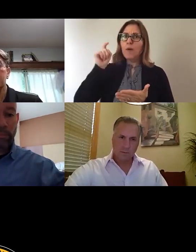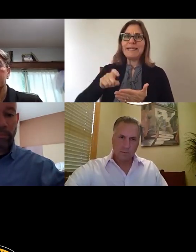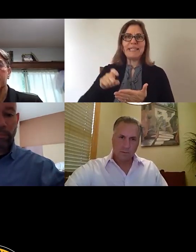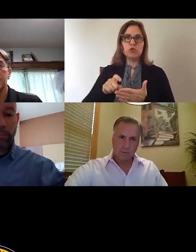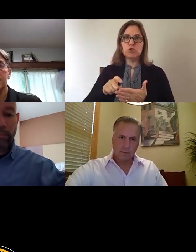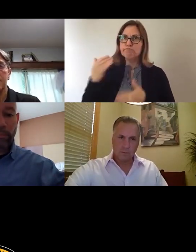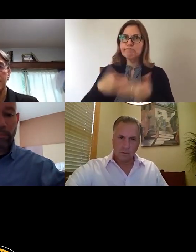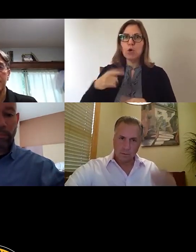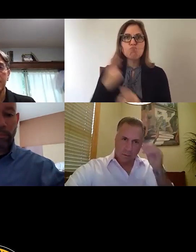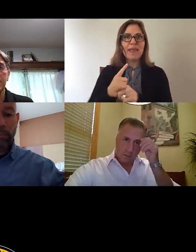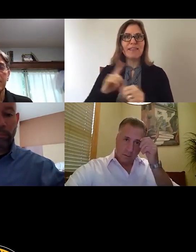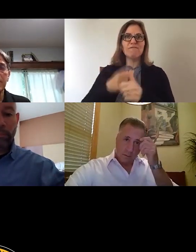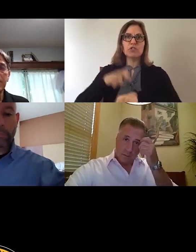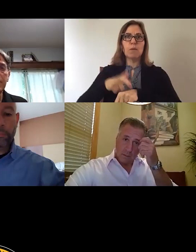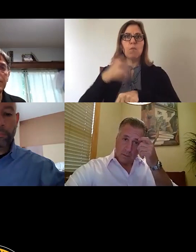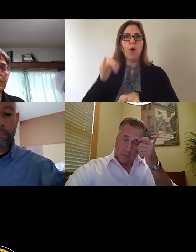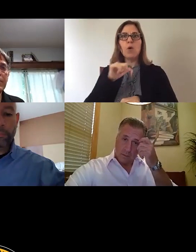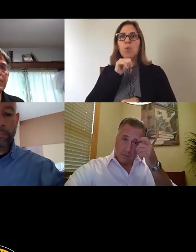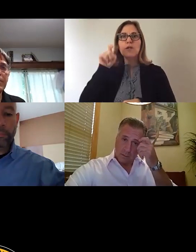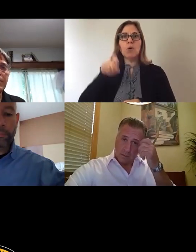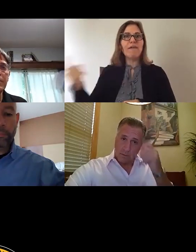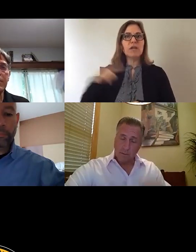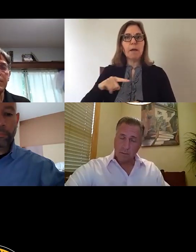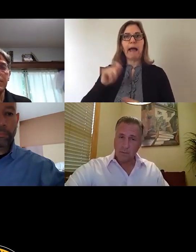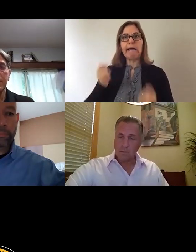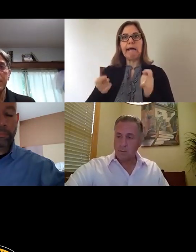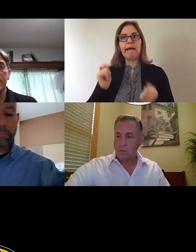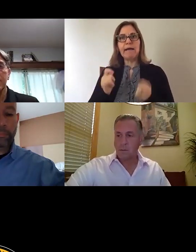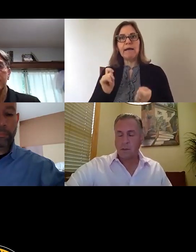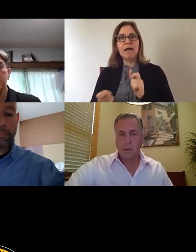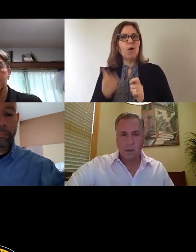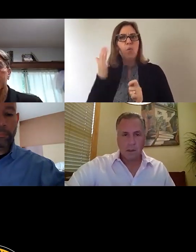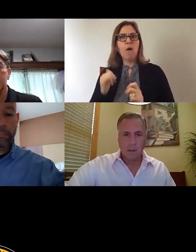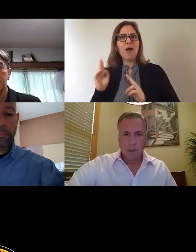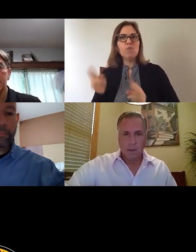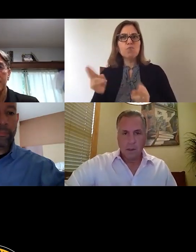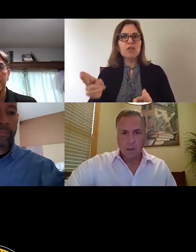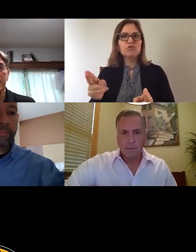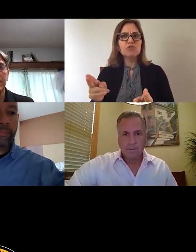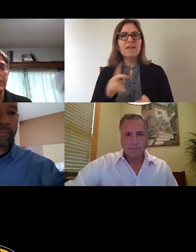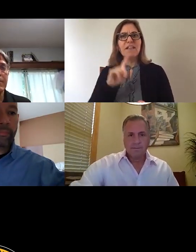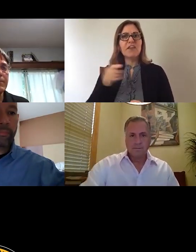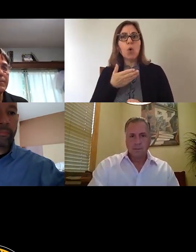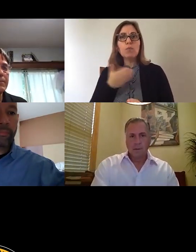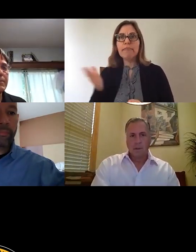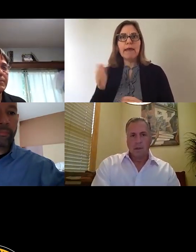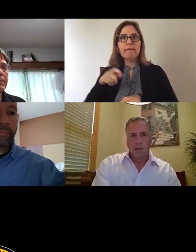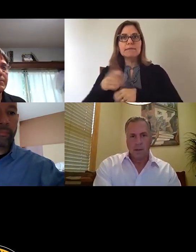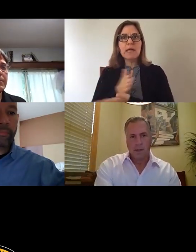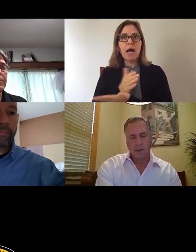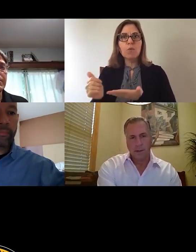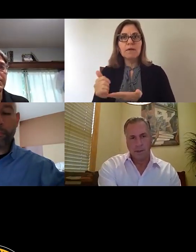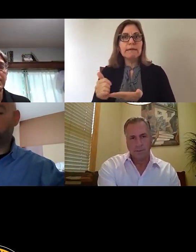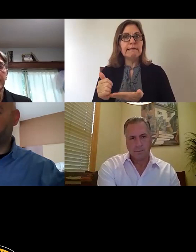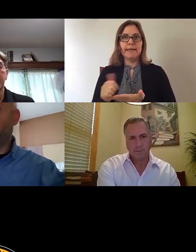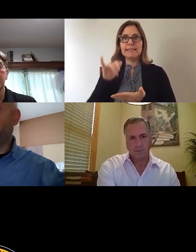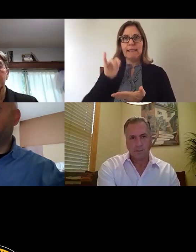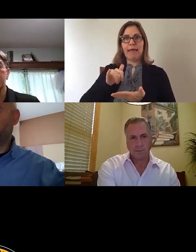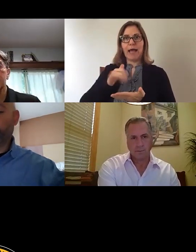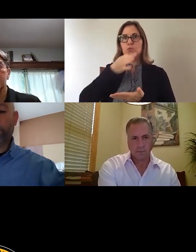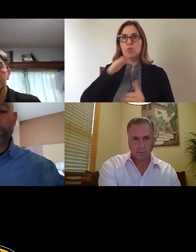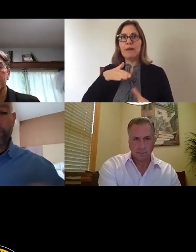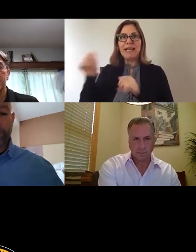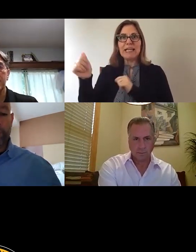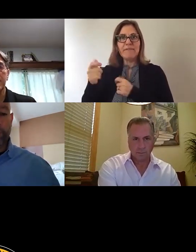So we don't have to come back and amend anything. What's the rush? Only thing that's running out of time is the outgoing administration stay in